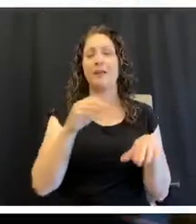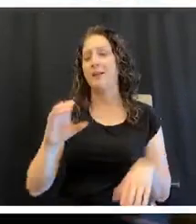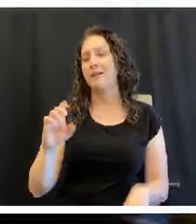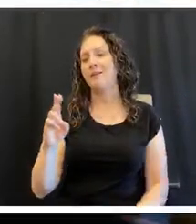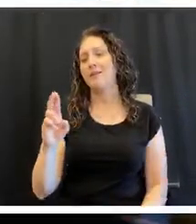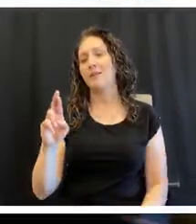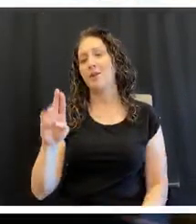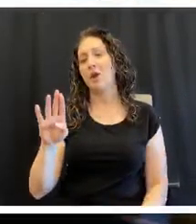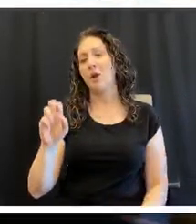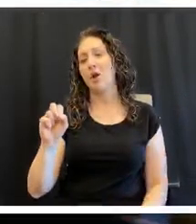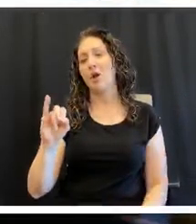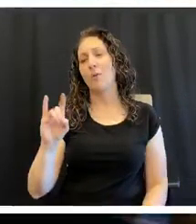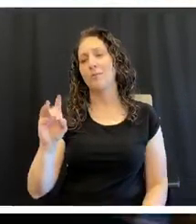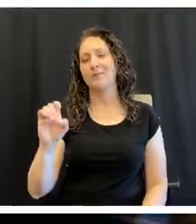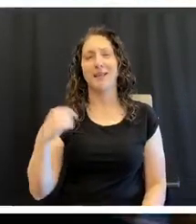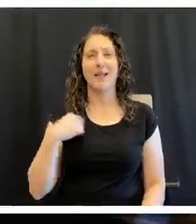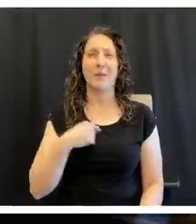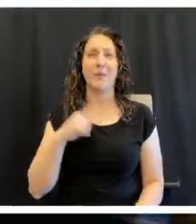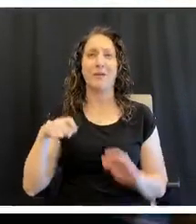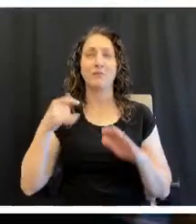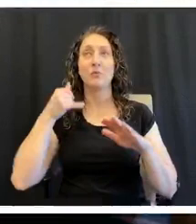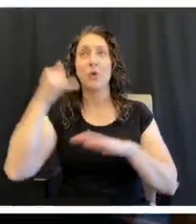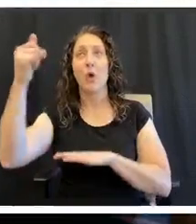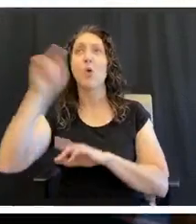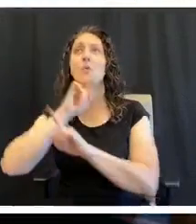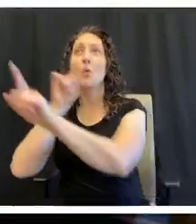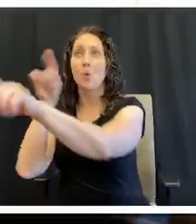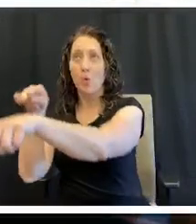everybody else. The call ahead and the wait.